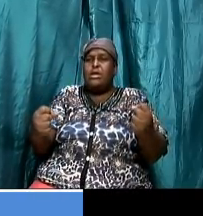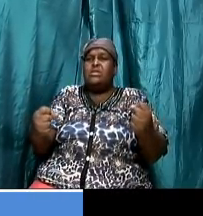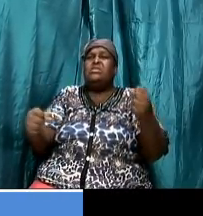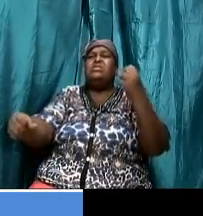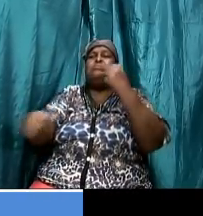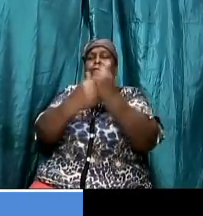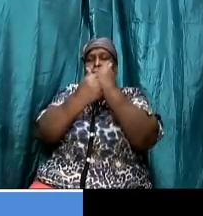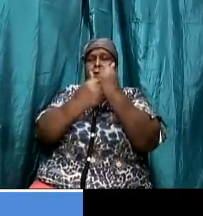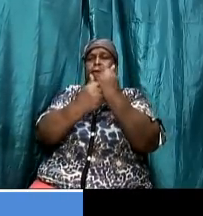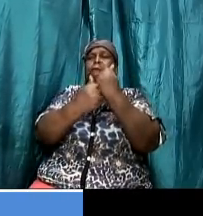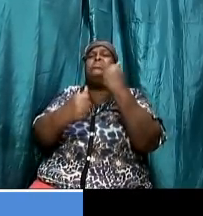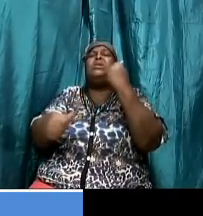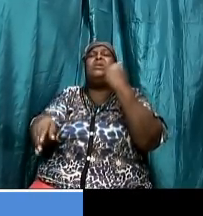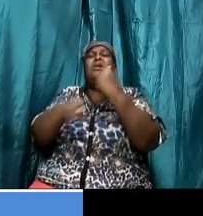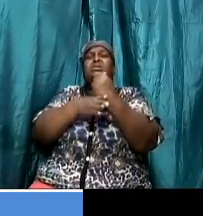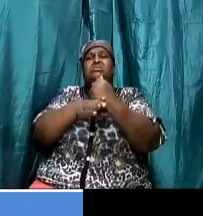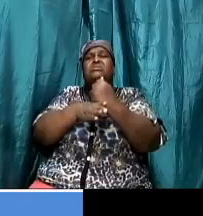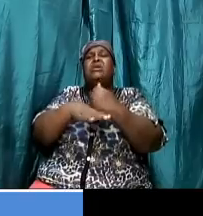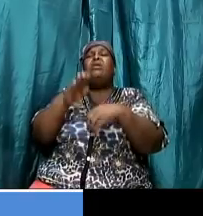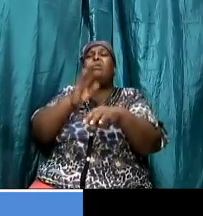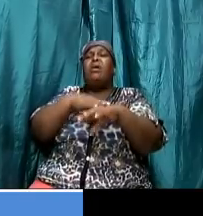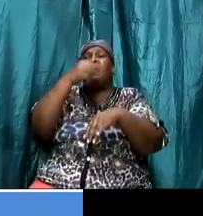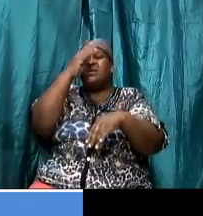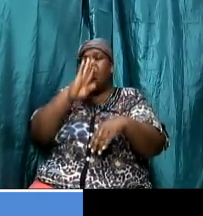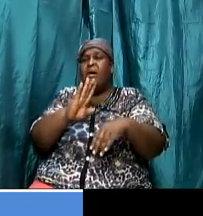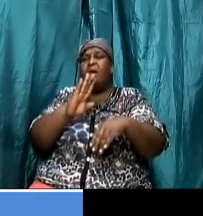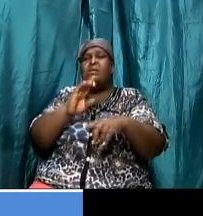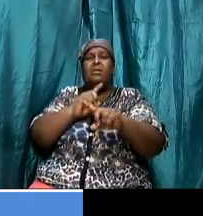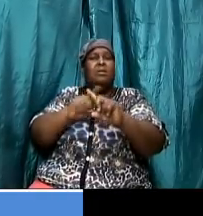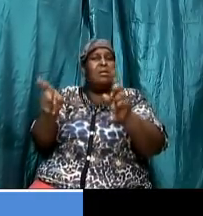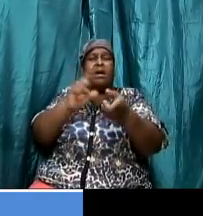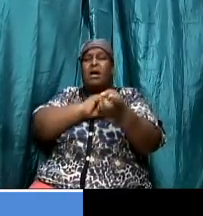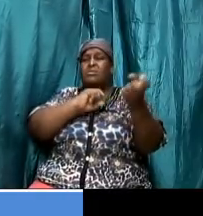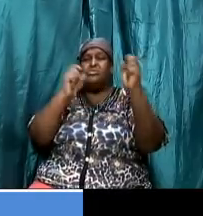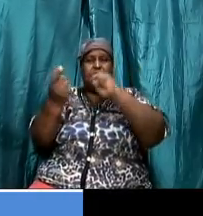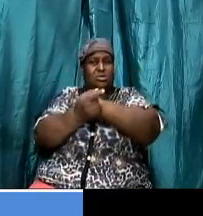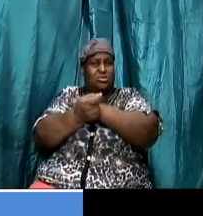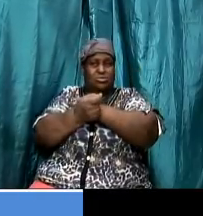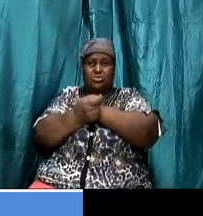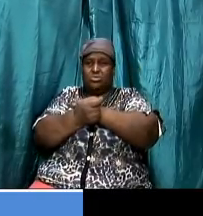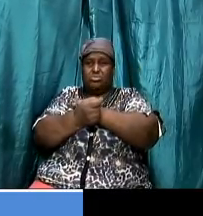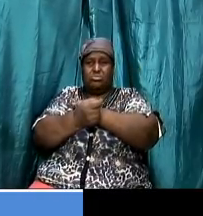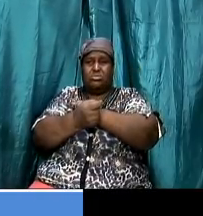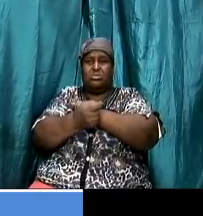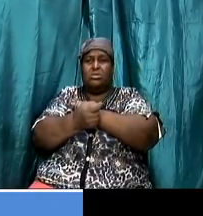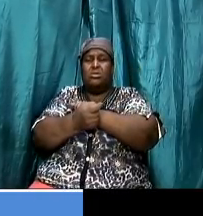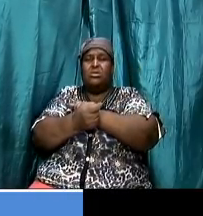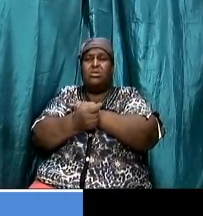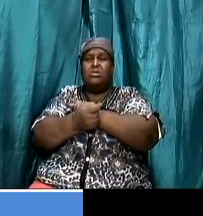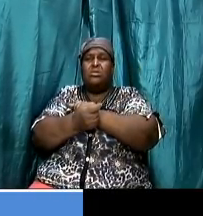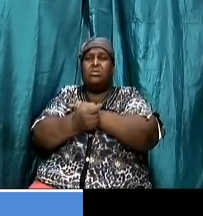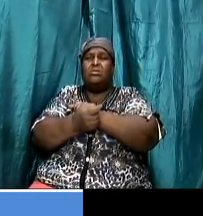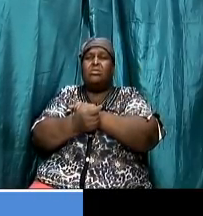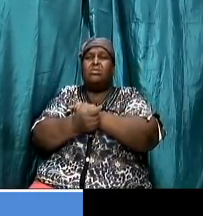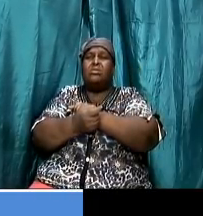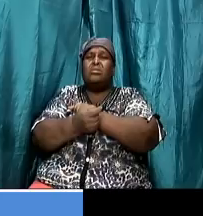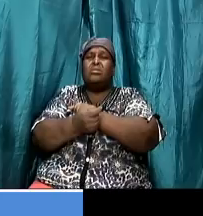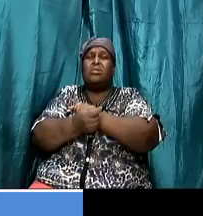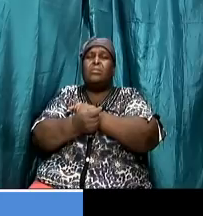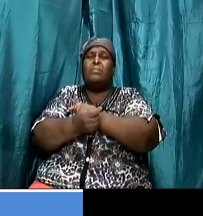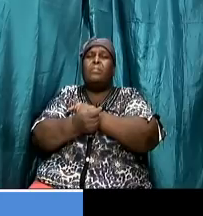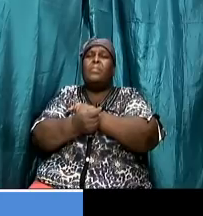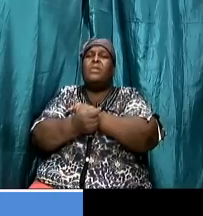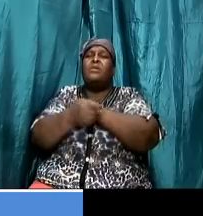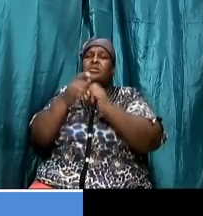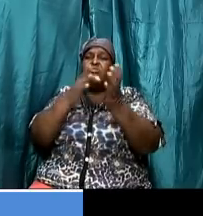which cannot be changed god is immutable he cannot change so in a similar sense god jesus brought to the